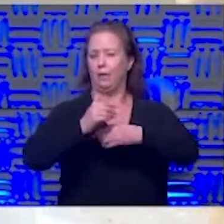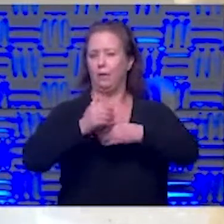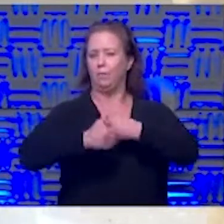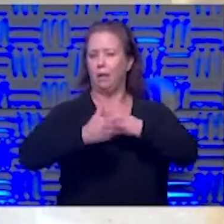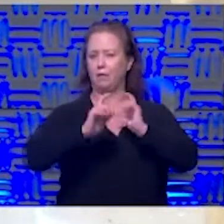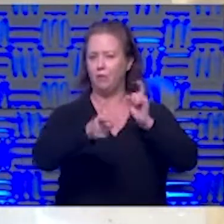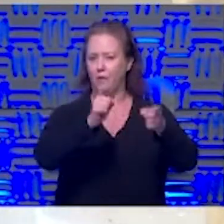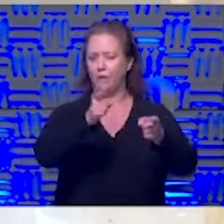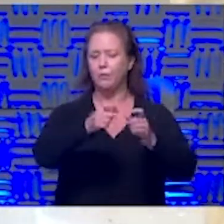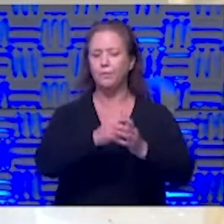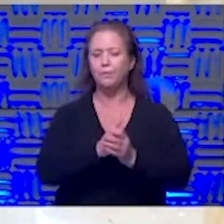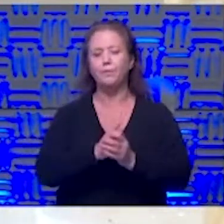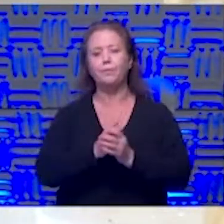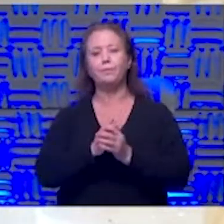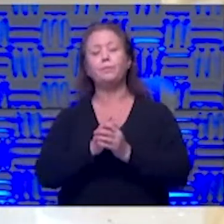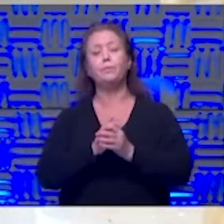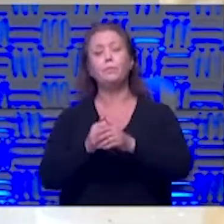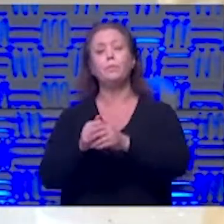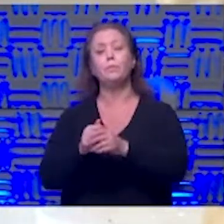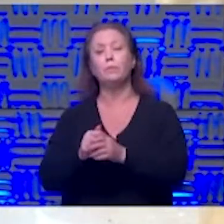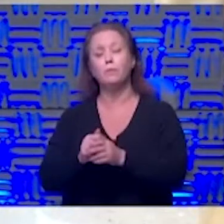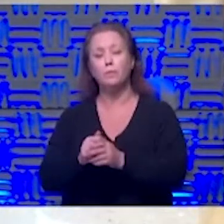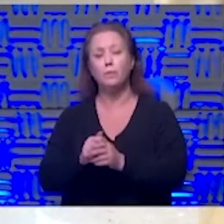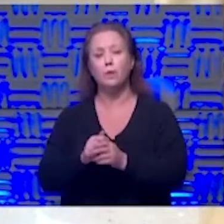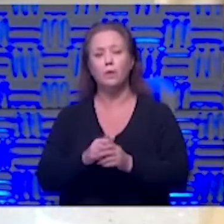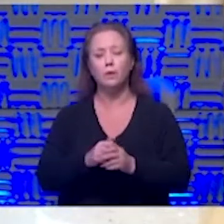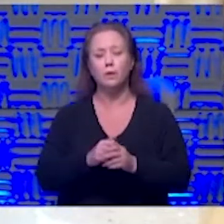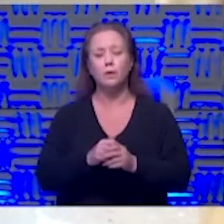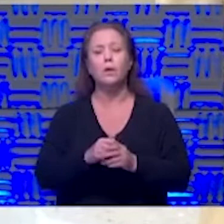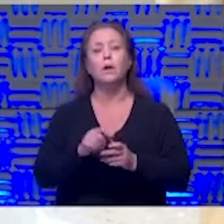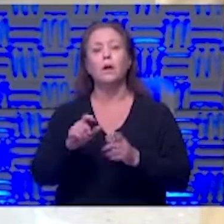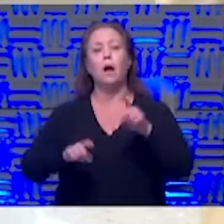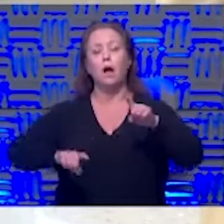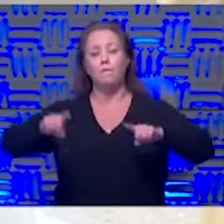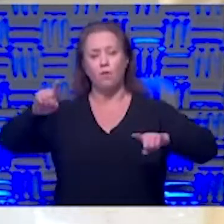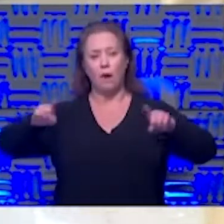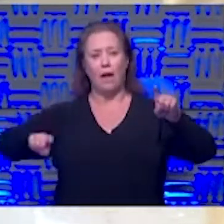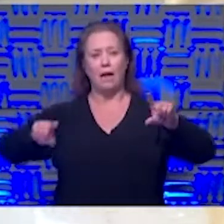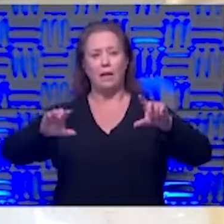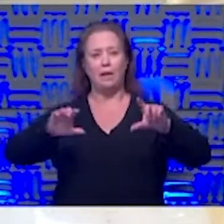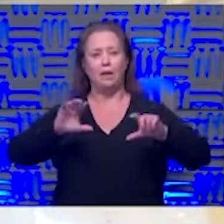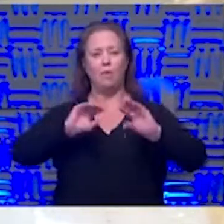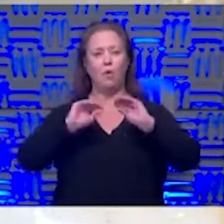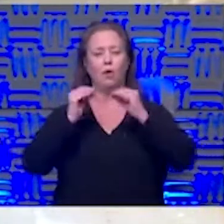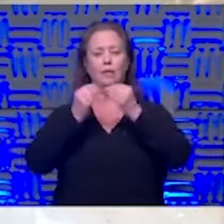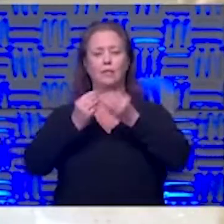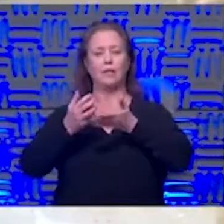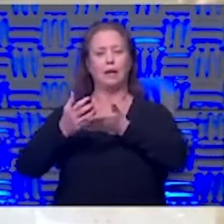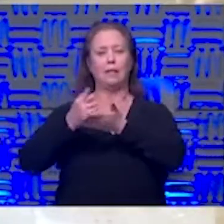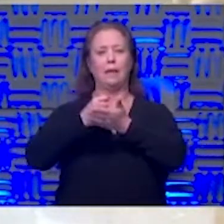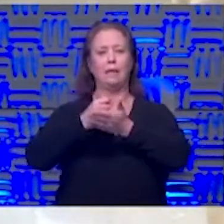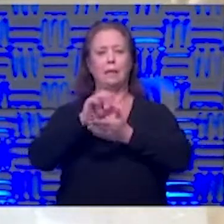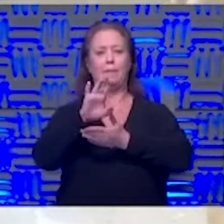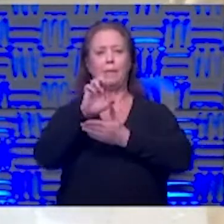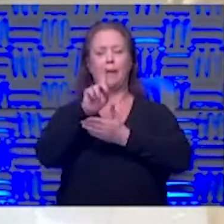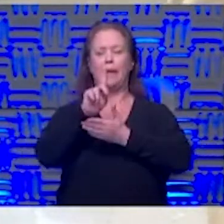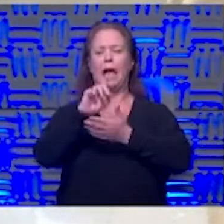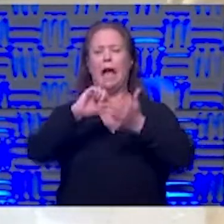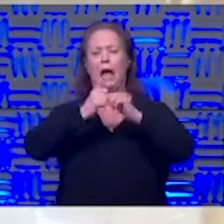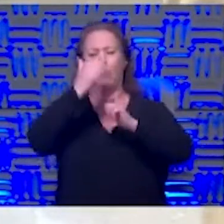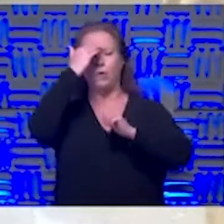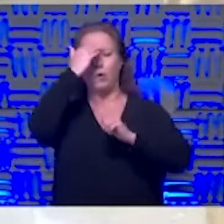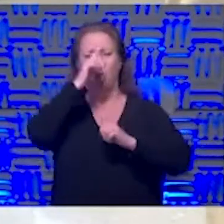right okay so tawny wants to know are there a variety so we know that there's a variety of organizations that collect blood so how do i know which one to donate to